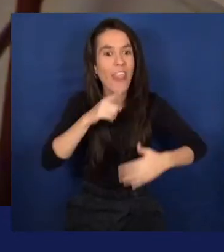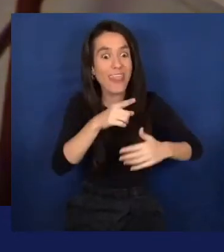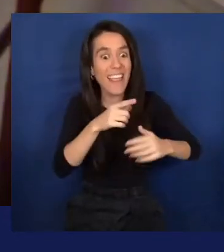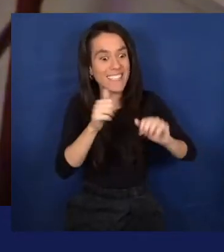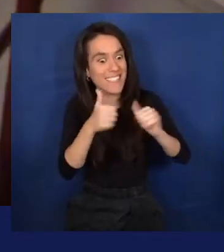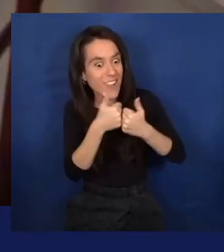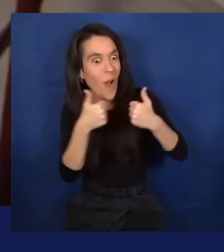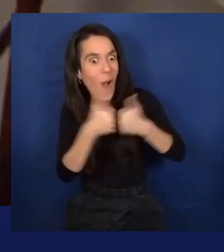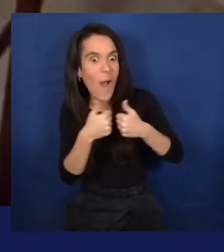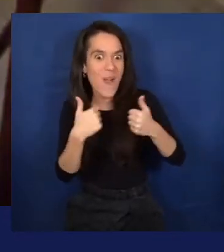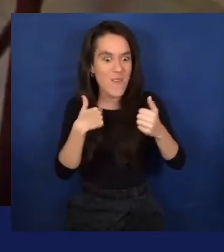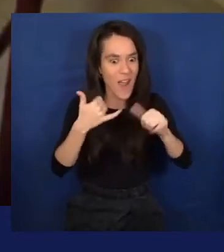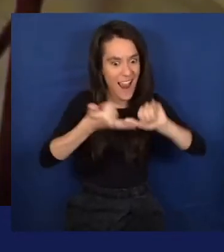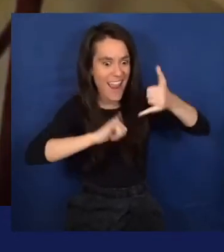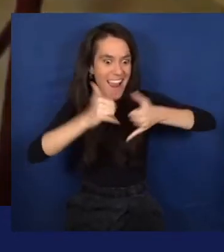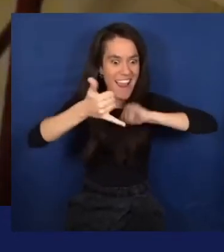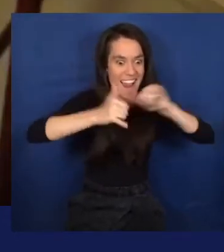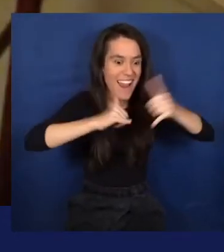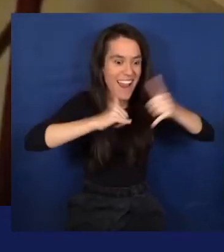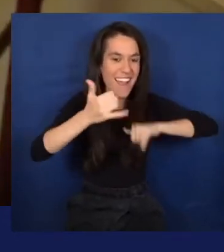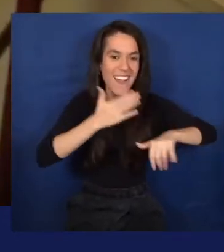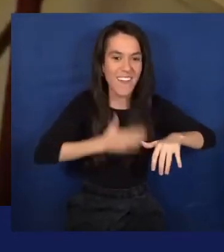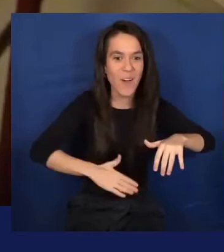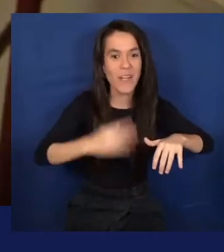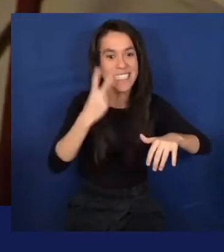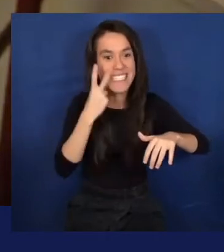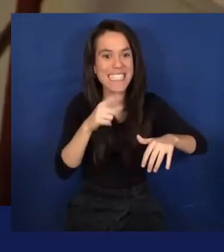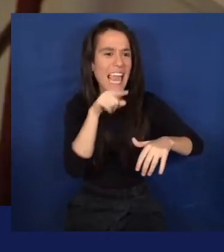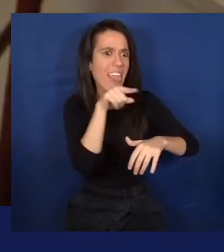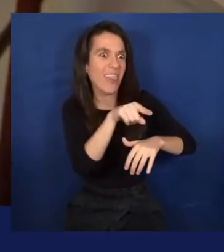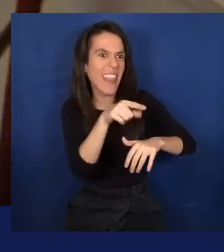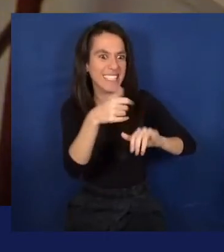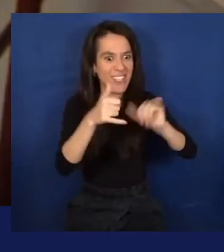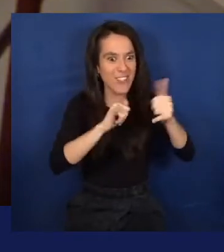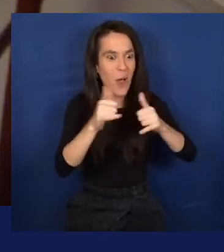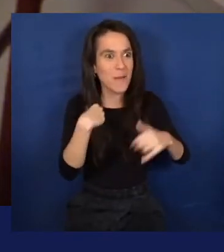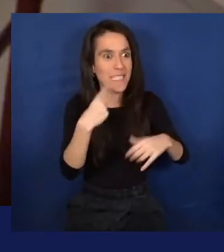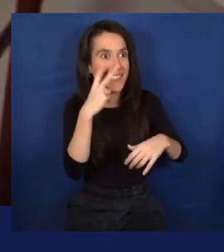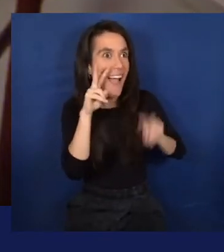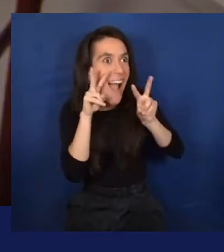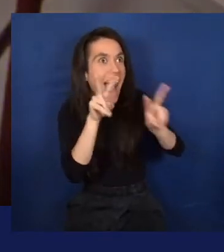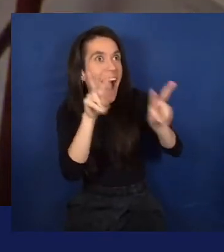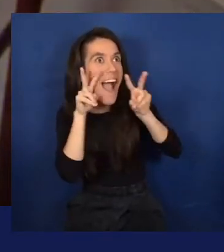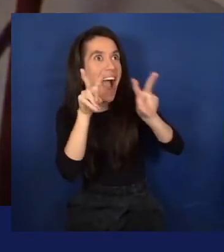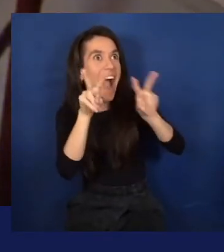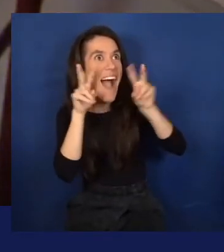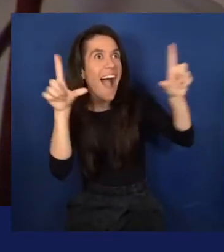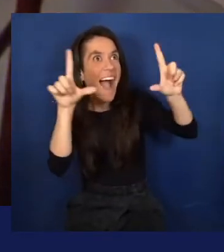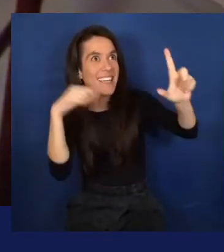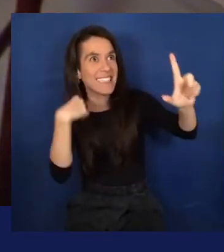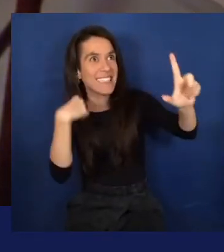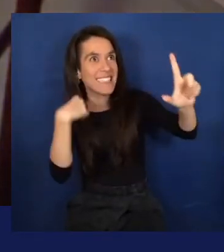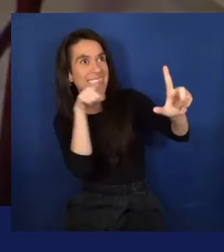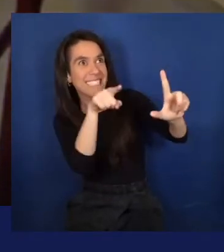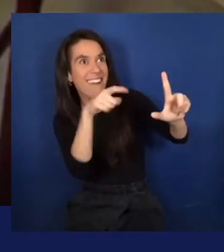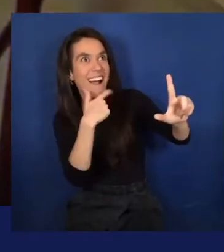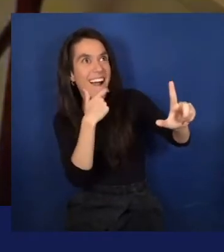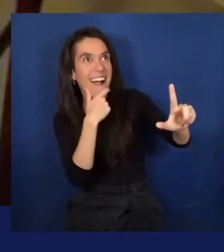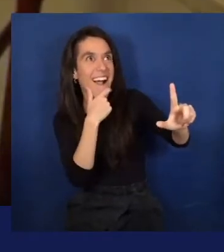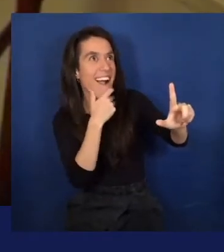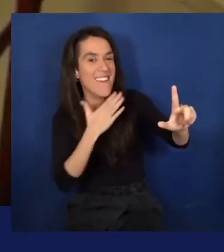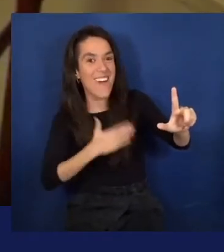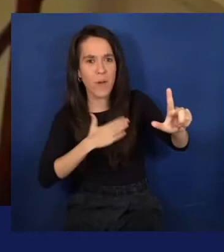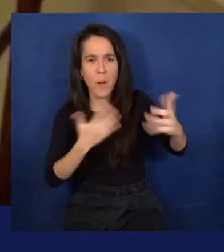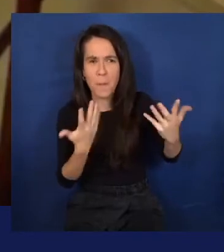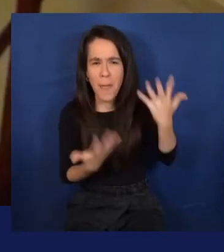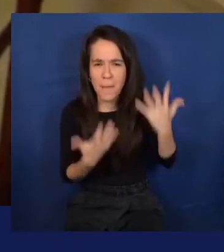cannot keep up with all their main characters and favorite characters they want to have. So what if you could just use pictures and